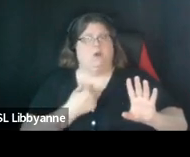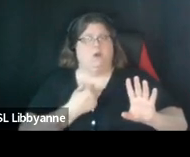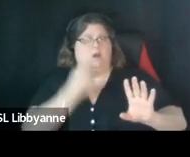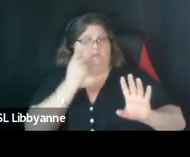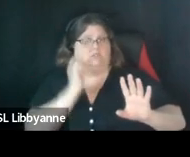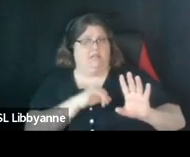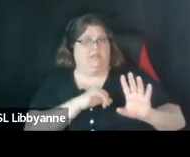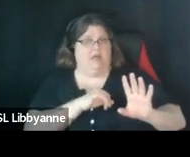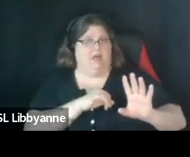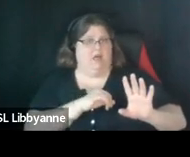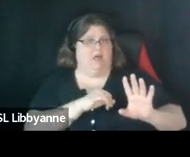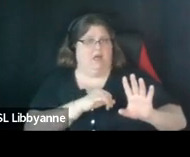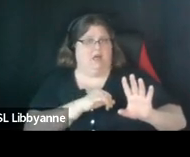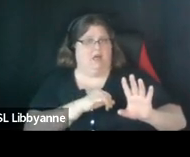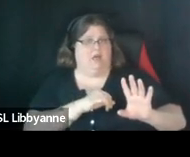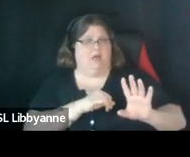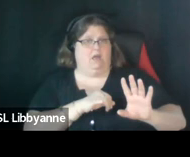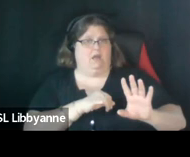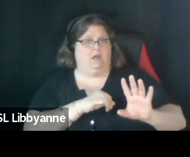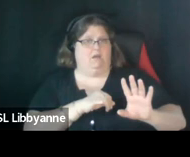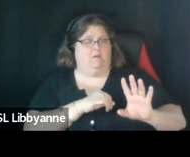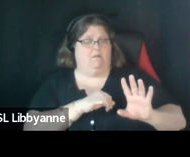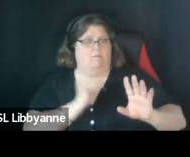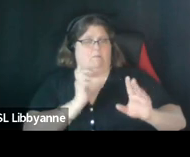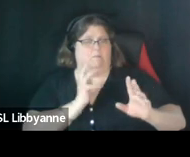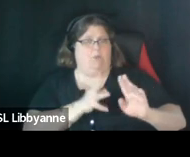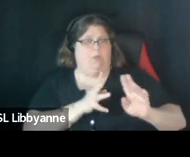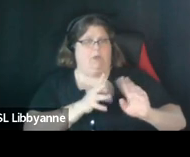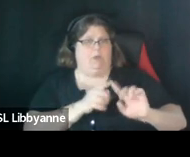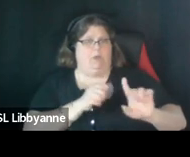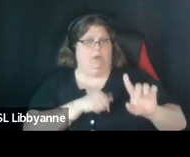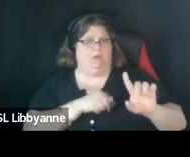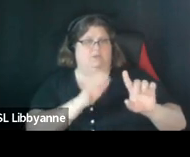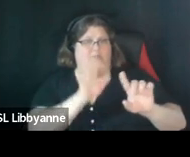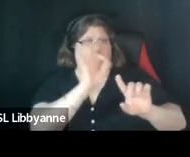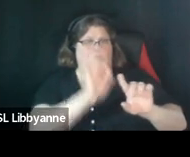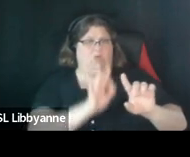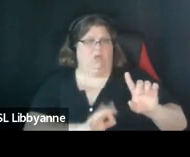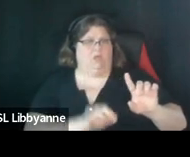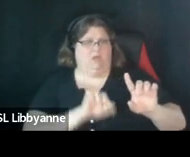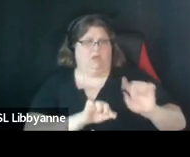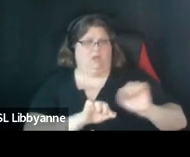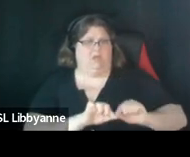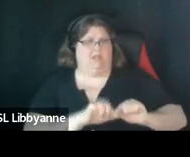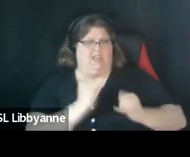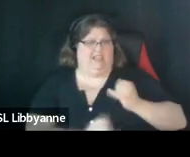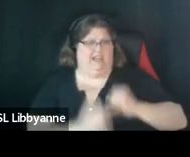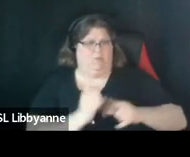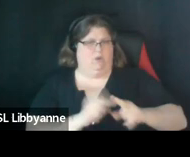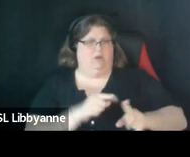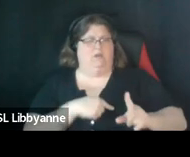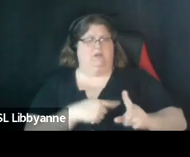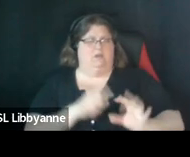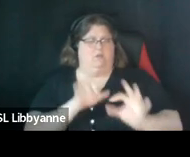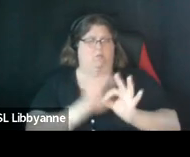bullet of autonomy uh-huh and you want it to read differently um yes because it's not just the